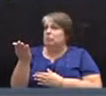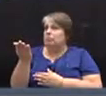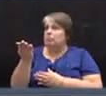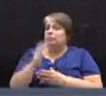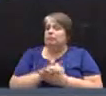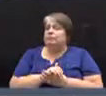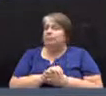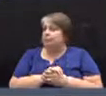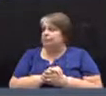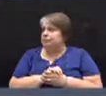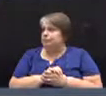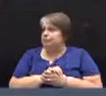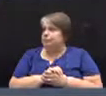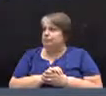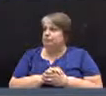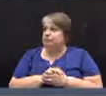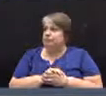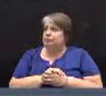Over here.